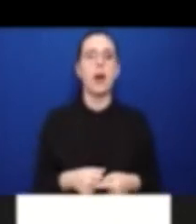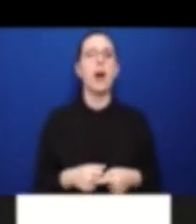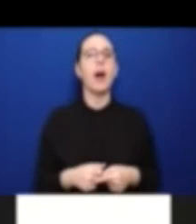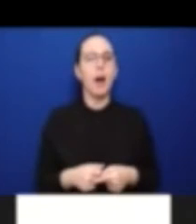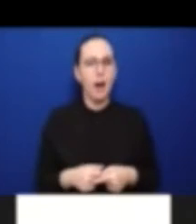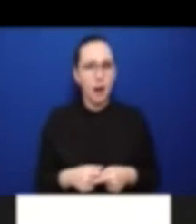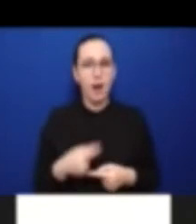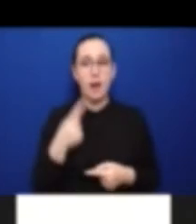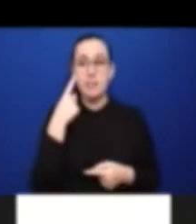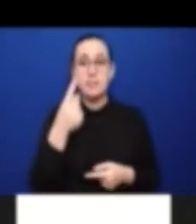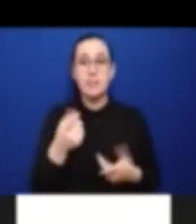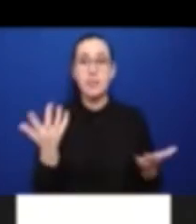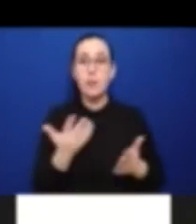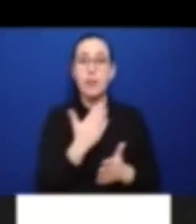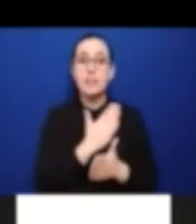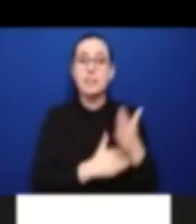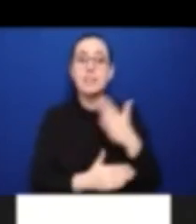UN.